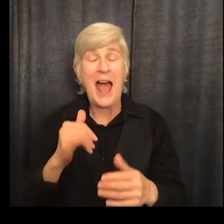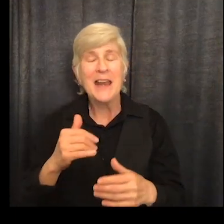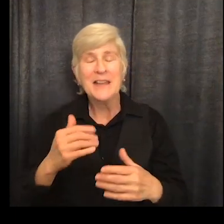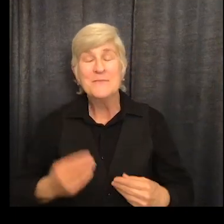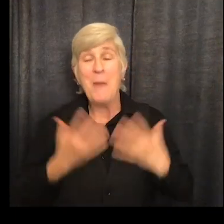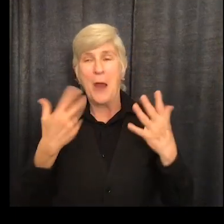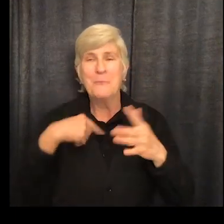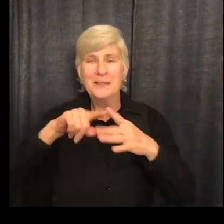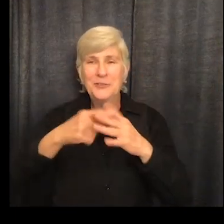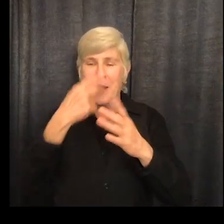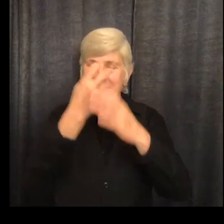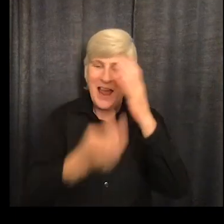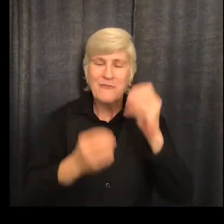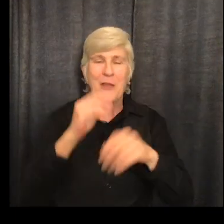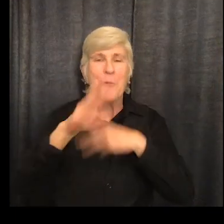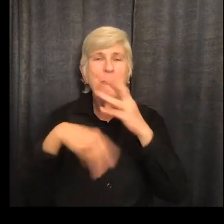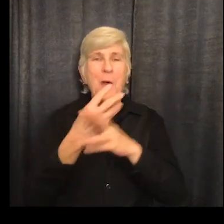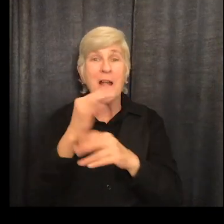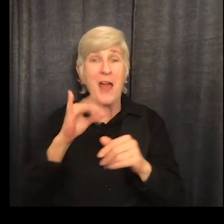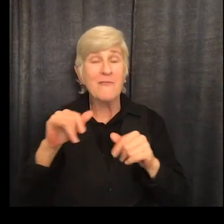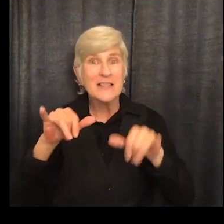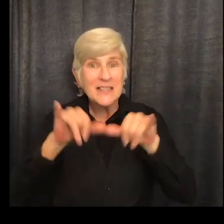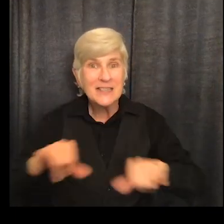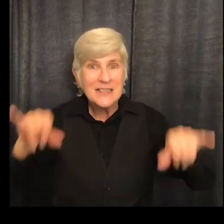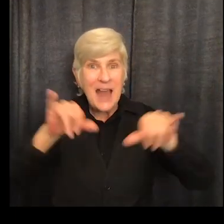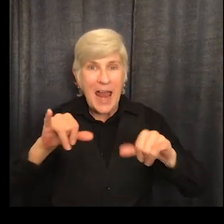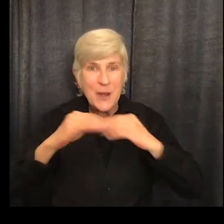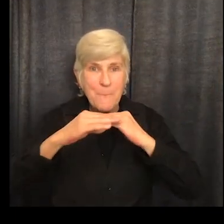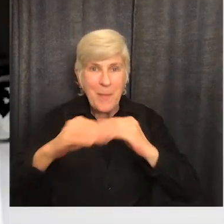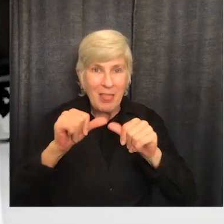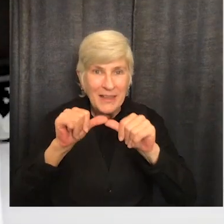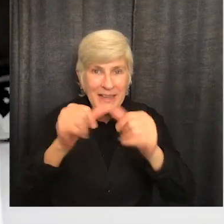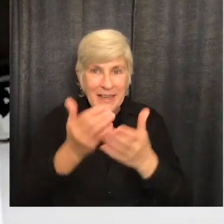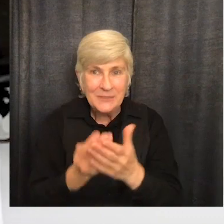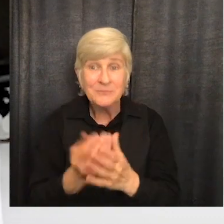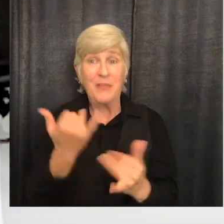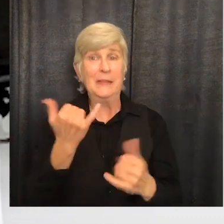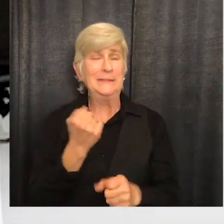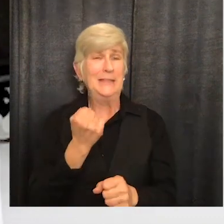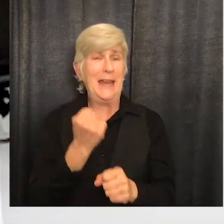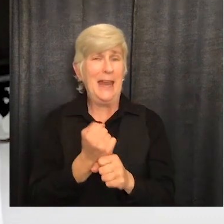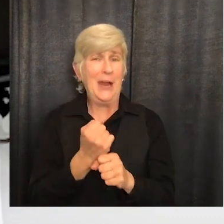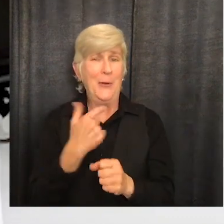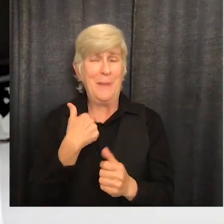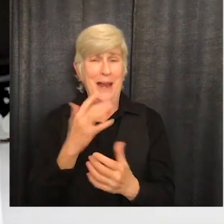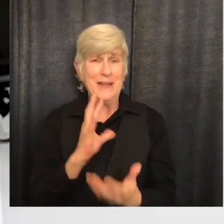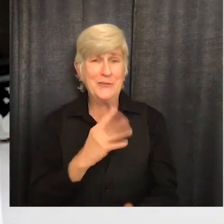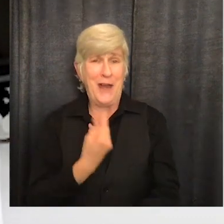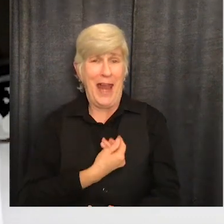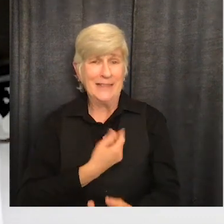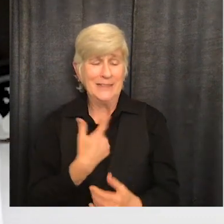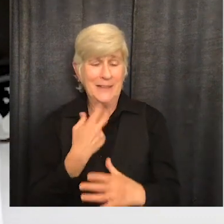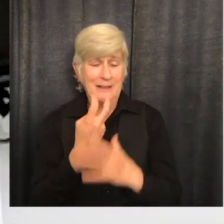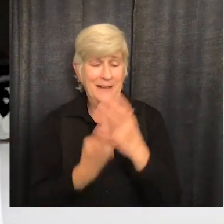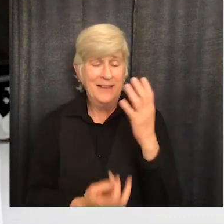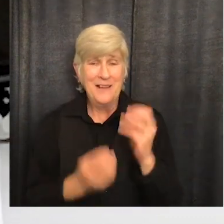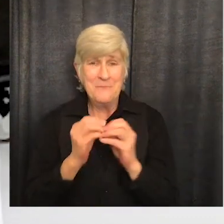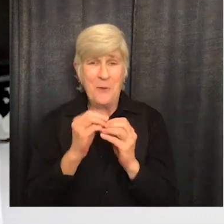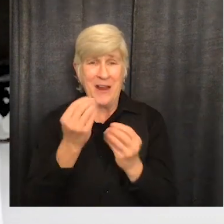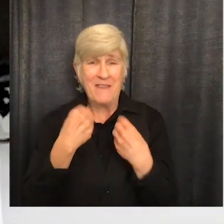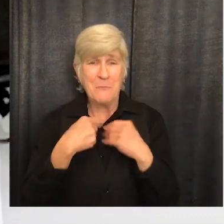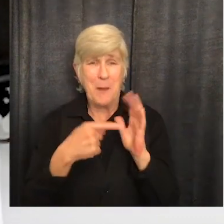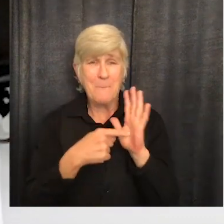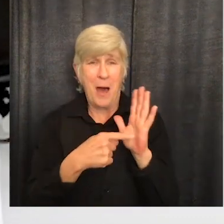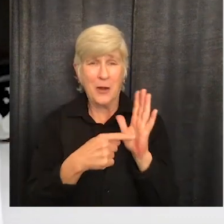start delving into the world of sustainability in sustainable fashion. This year, it's helped me come into my transness by giving me models,